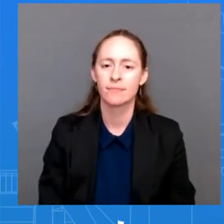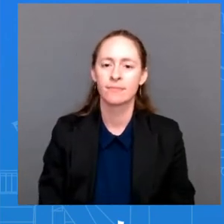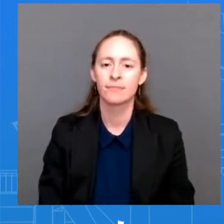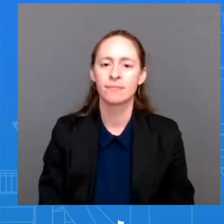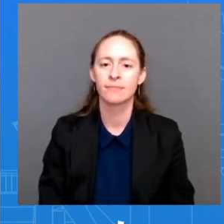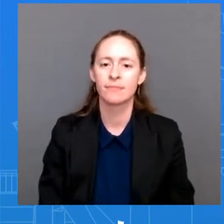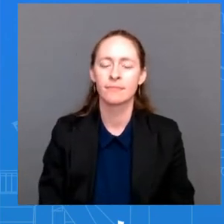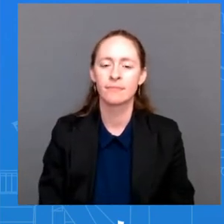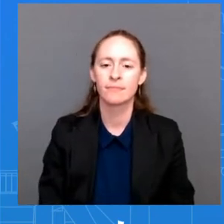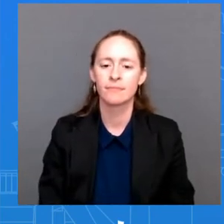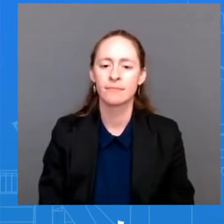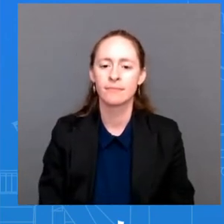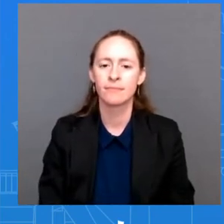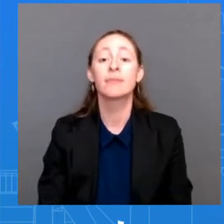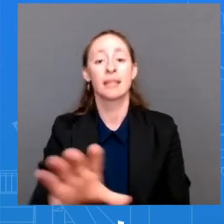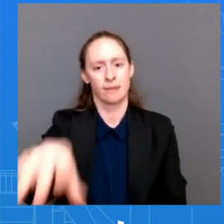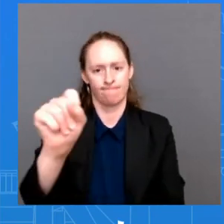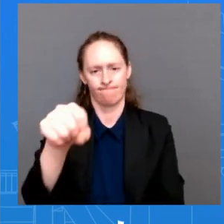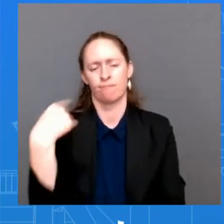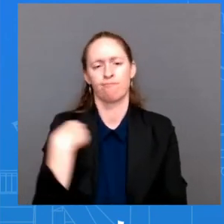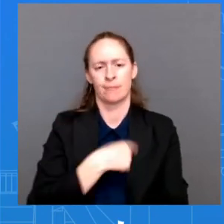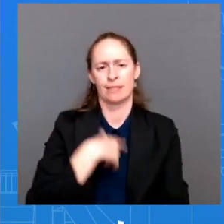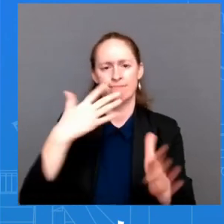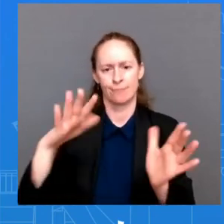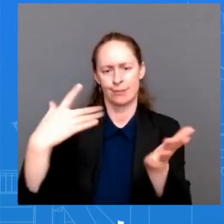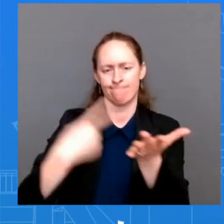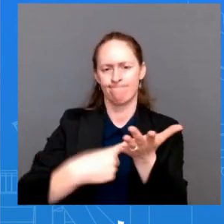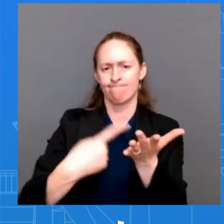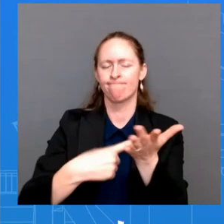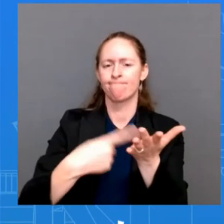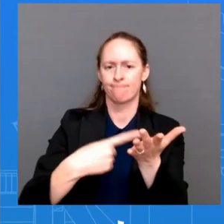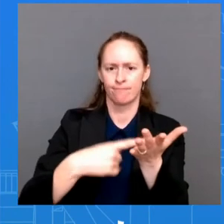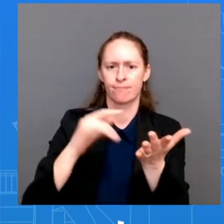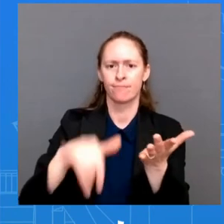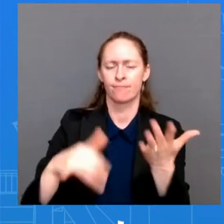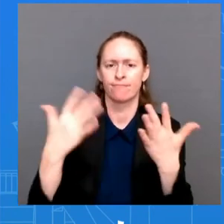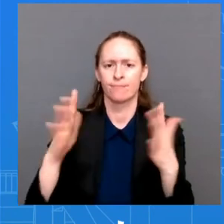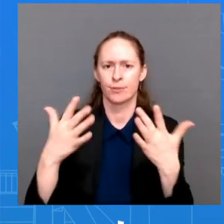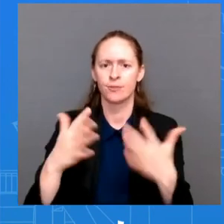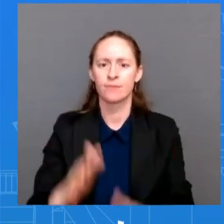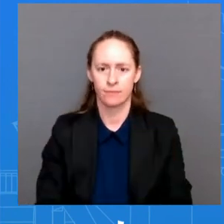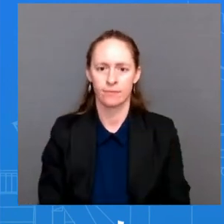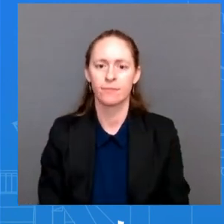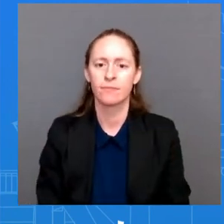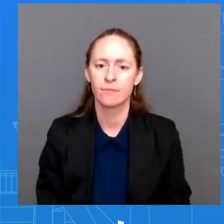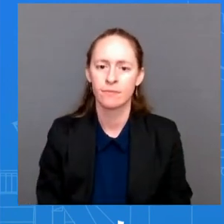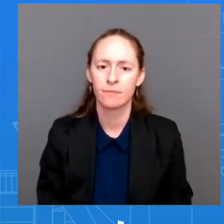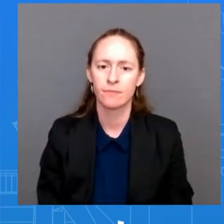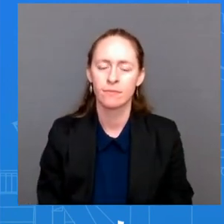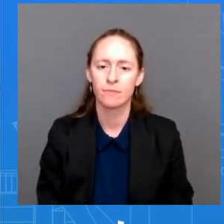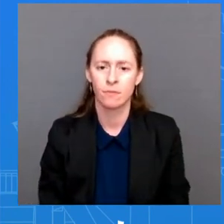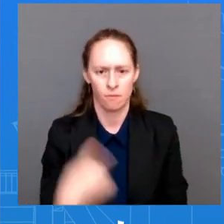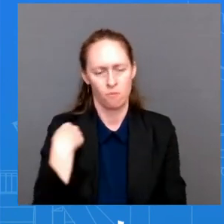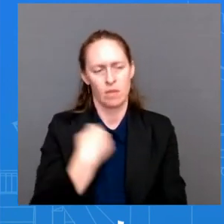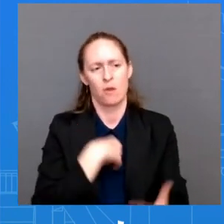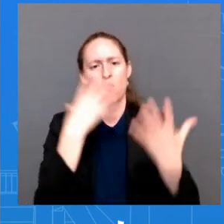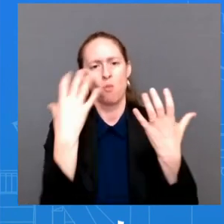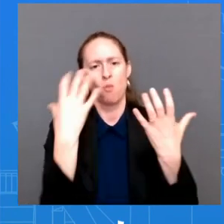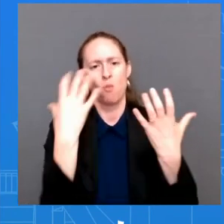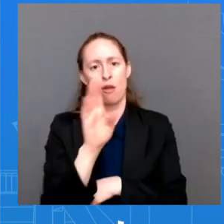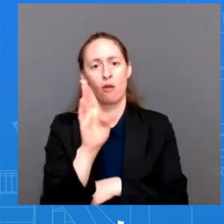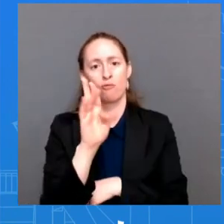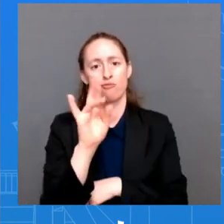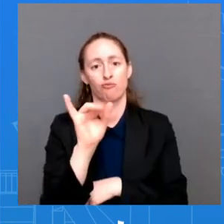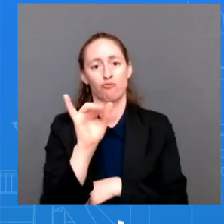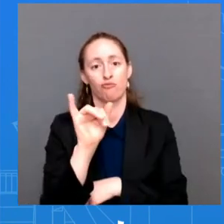look as you know we want to see britney griner home we want to see paul whalen home they are wrongfully detained we have been very clear